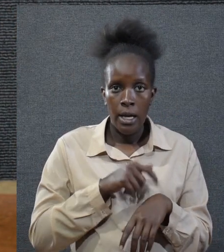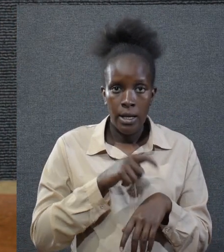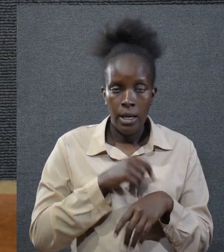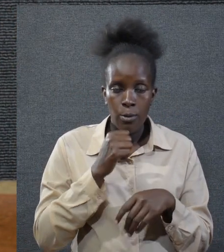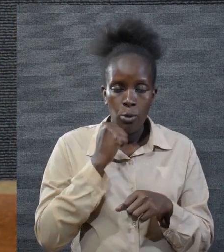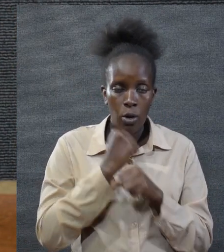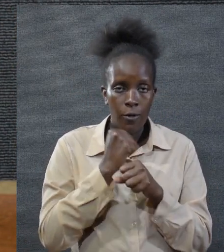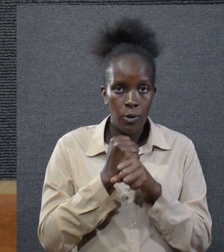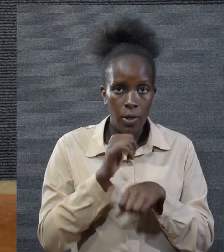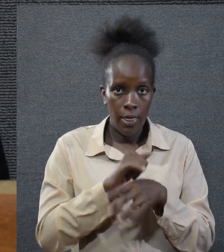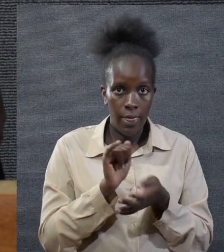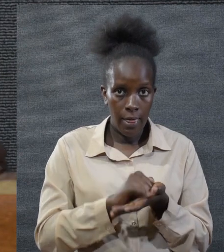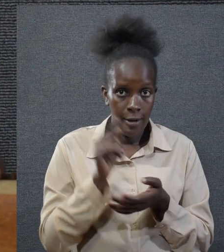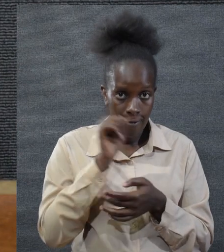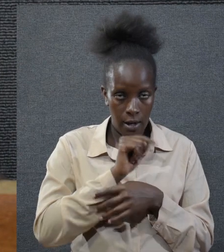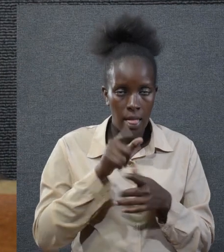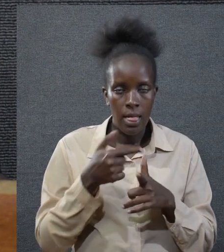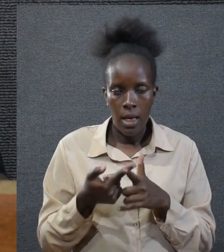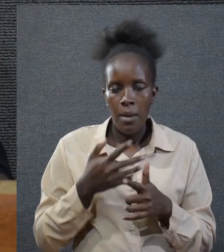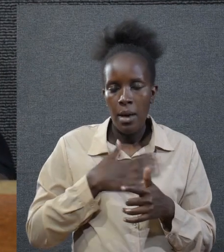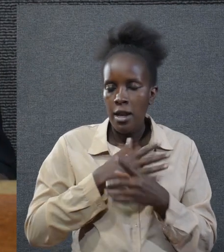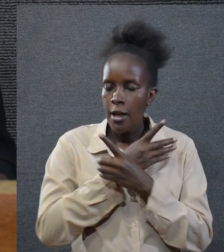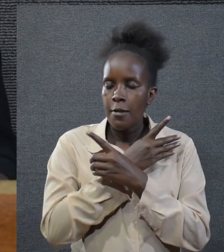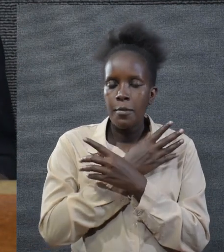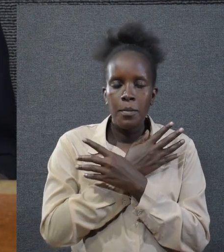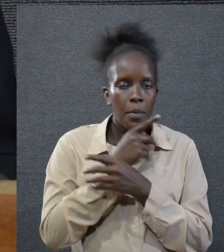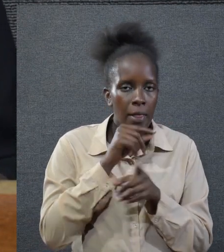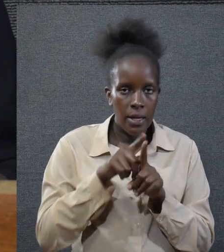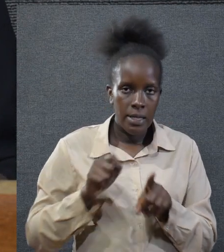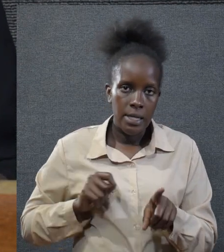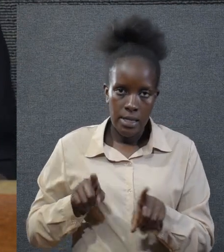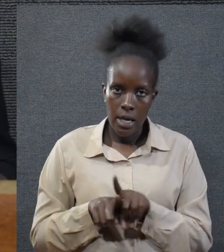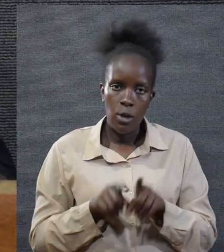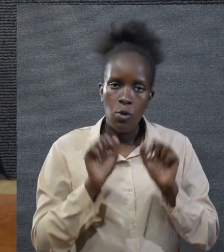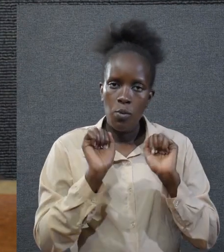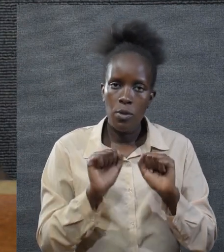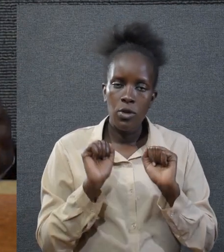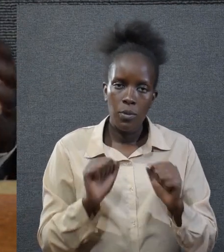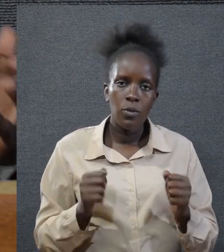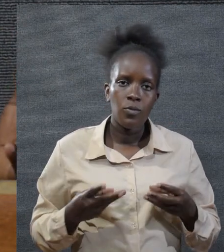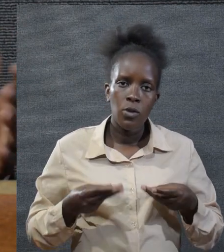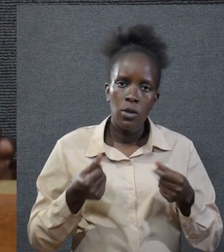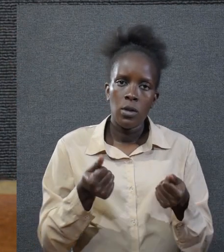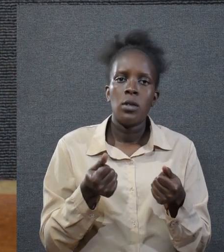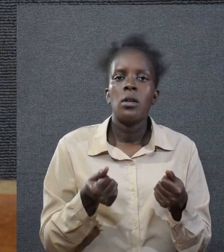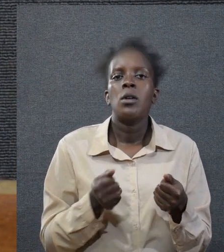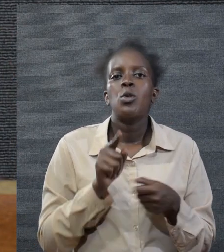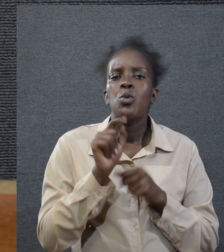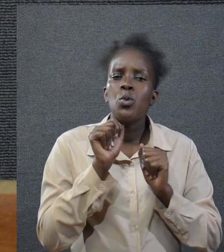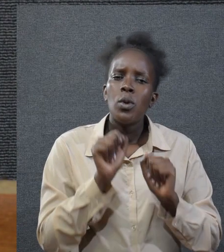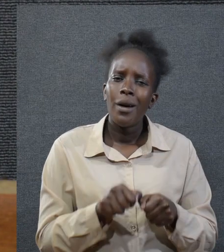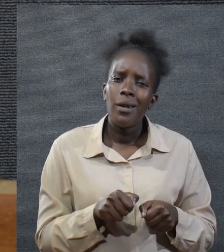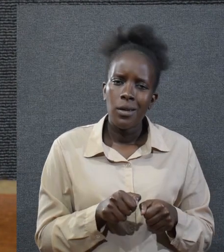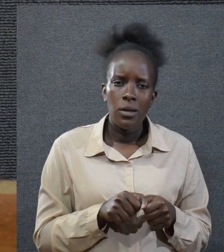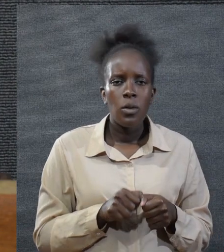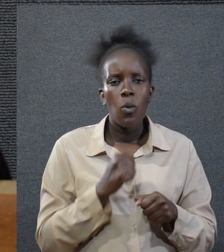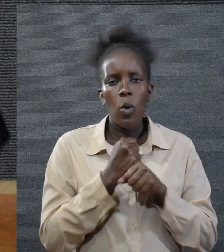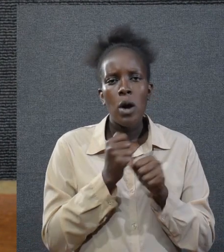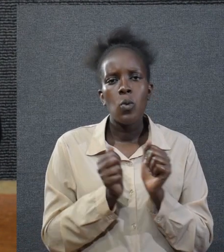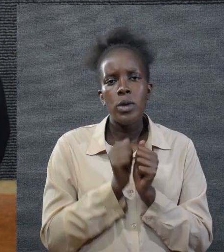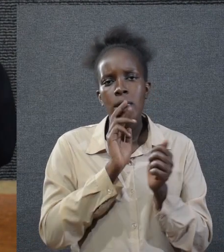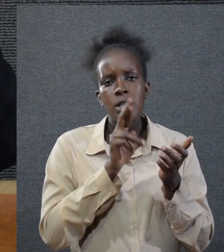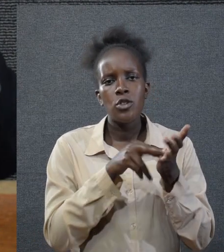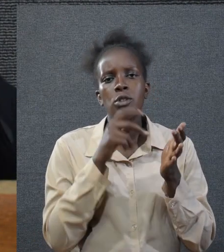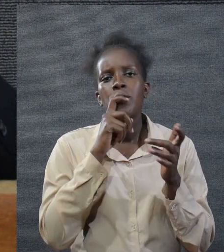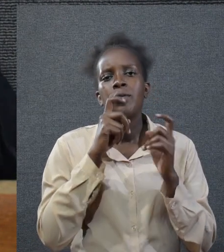you when we have done that my dear brethren you'll be able to deal you'll be